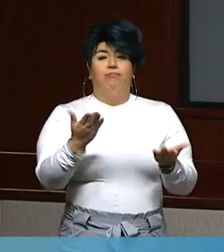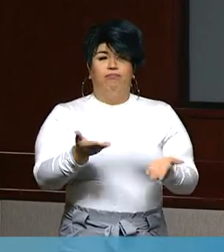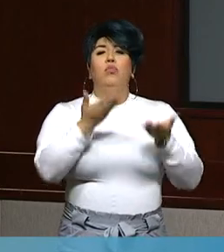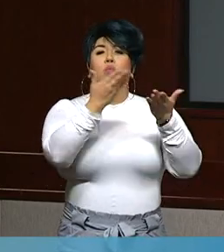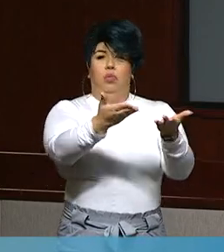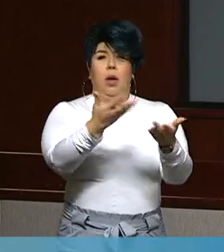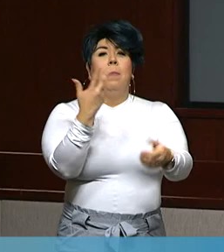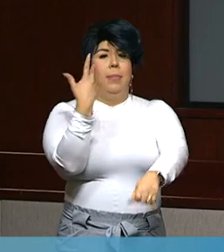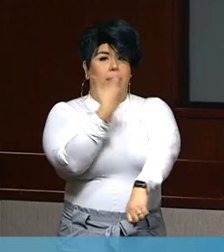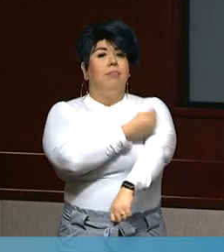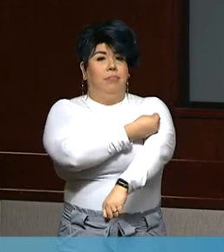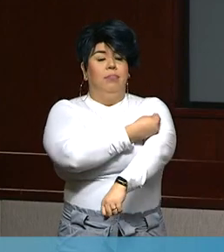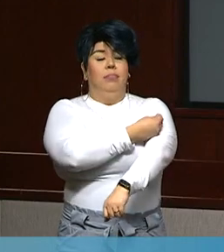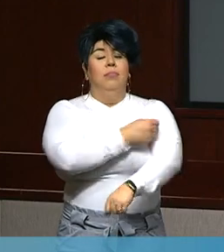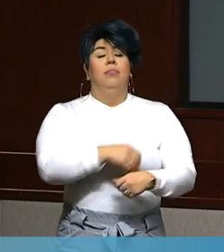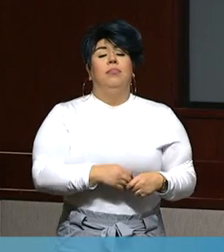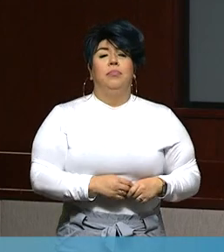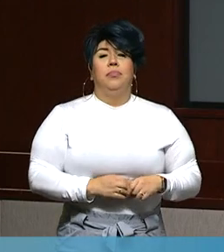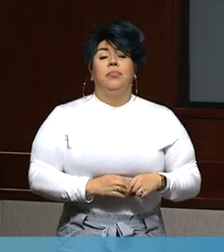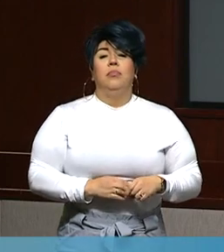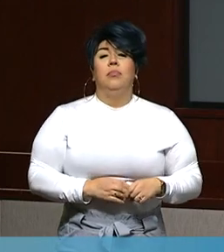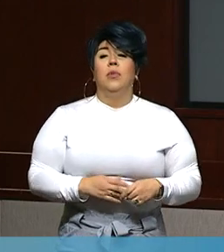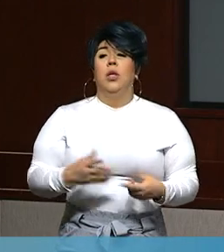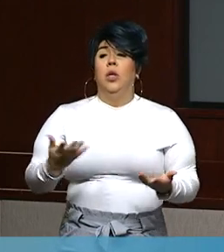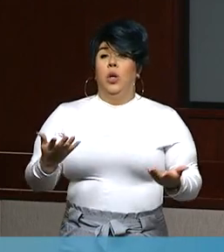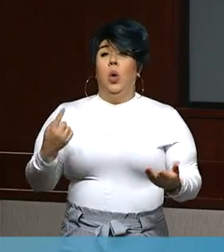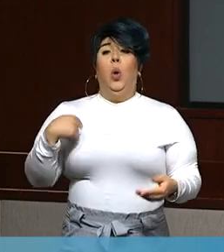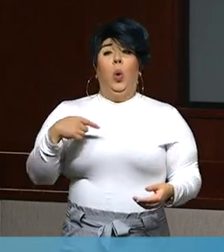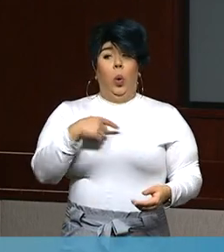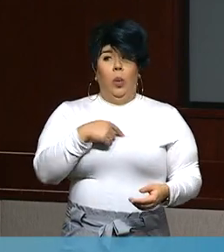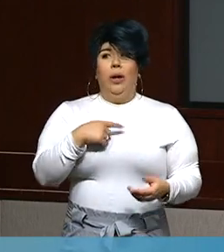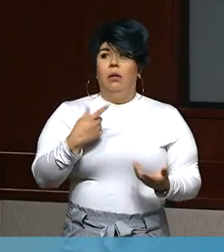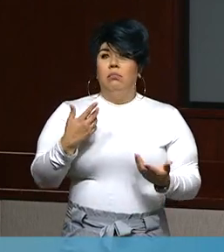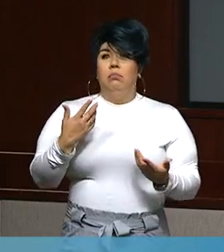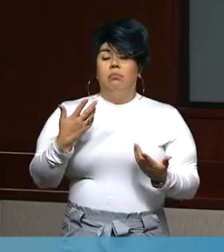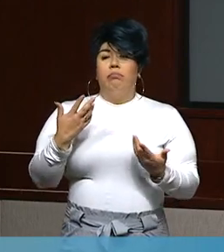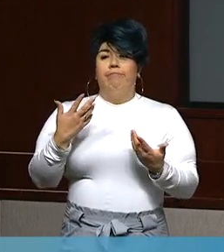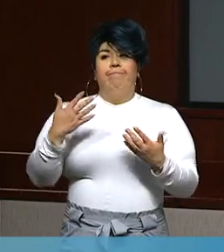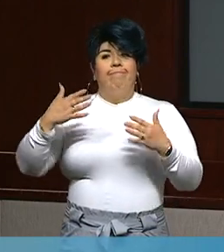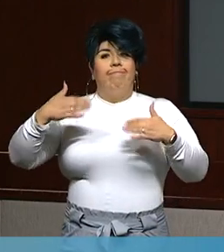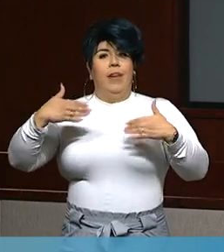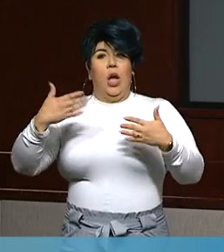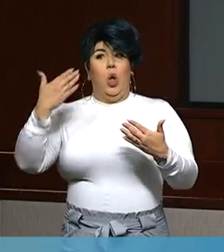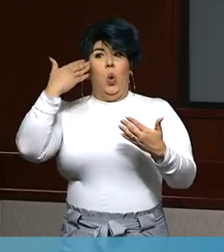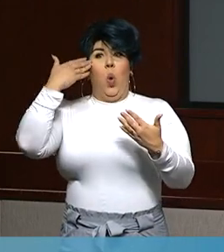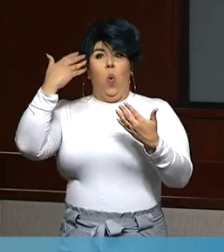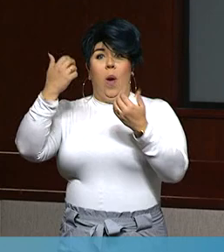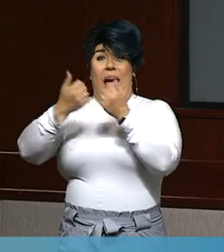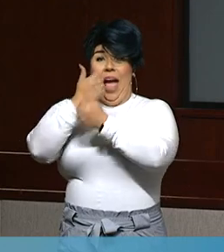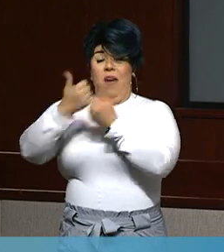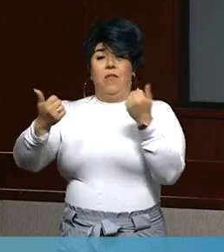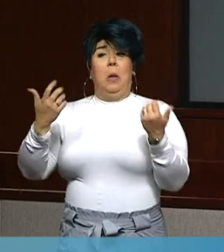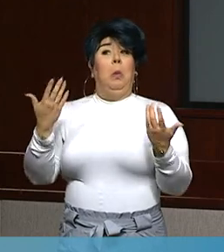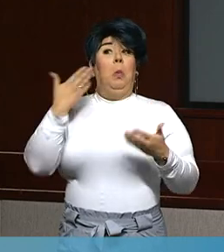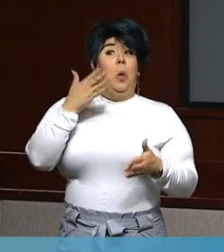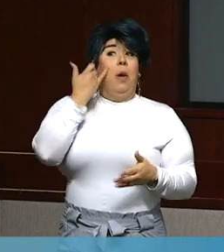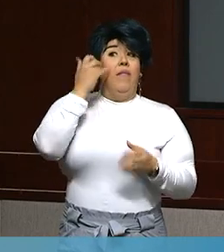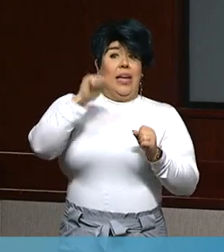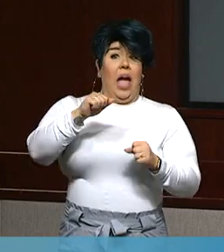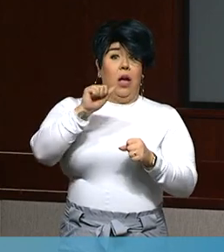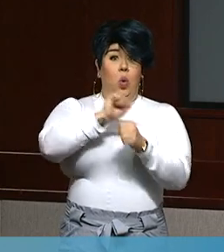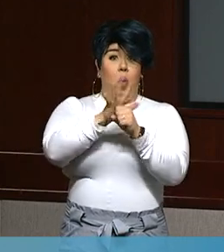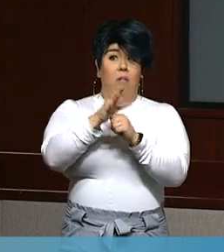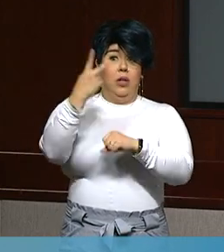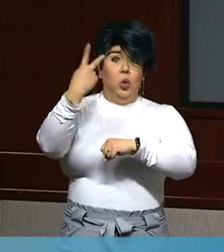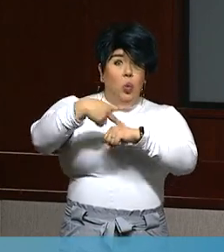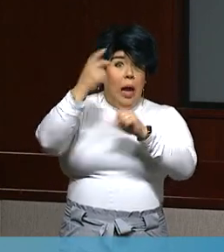recommended that they get vaccinated. As you know, we are still continuing to learn more about the potentials for reinfection. And so just like even if you've